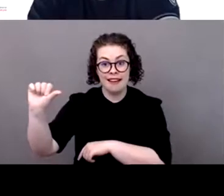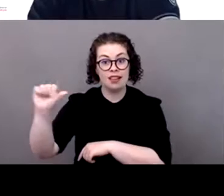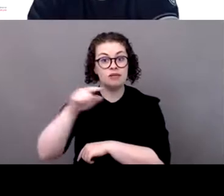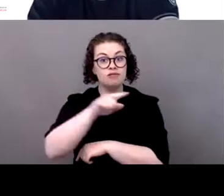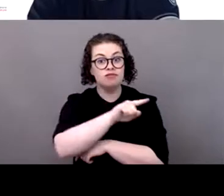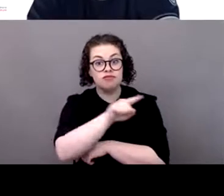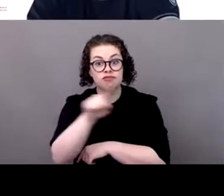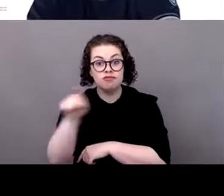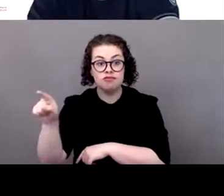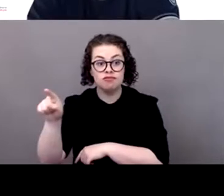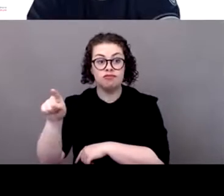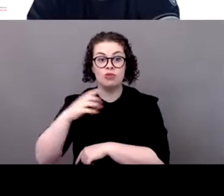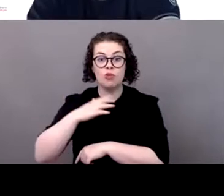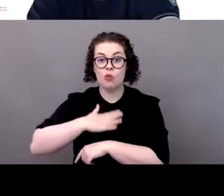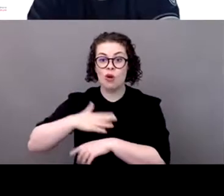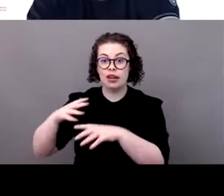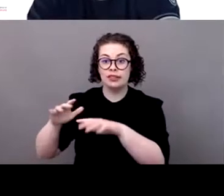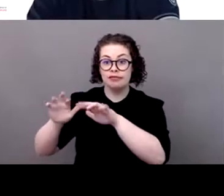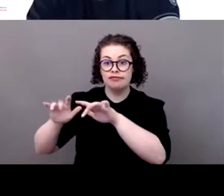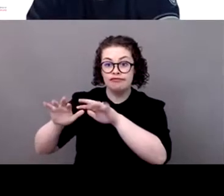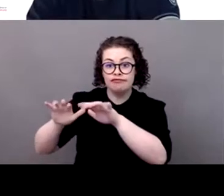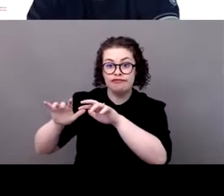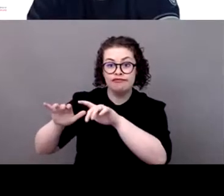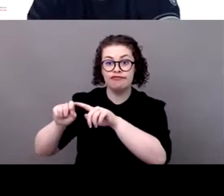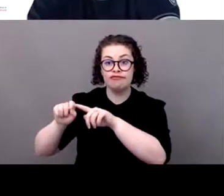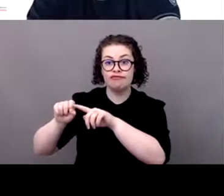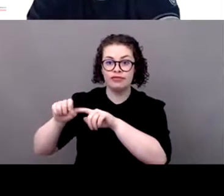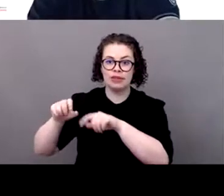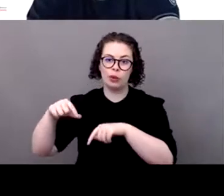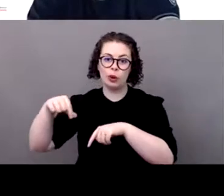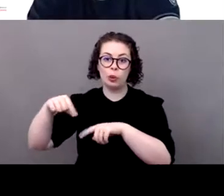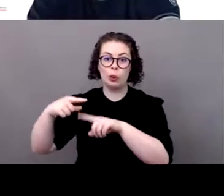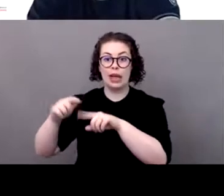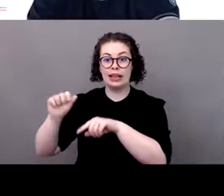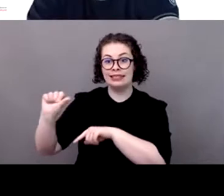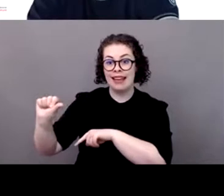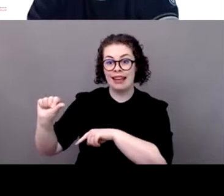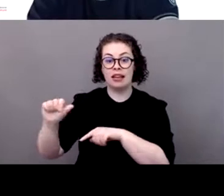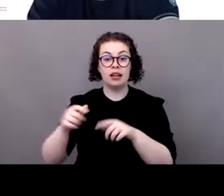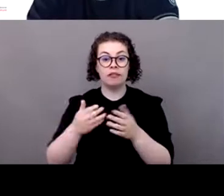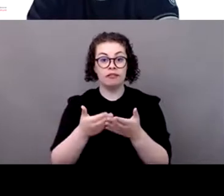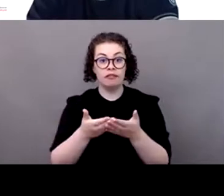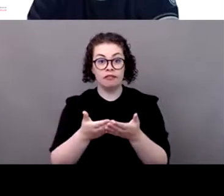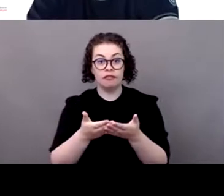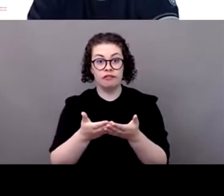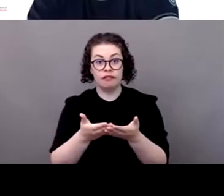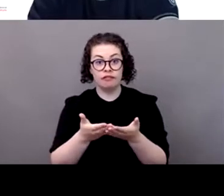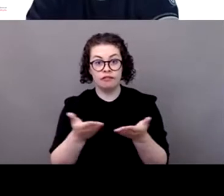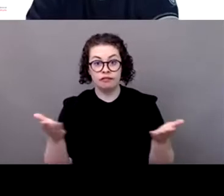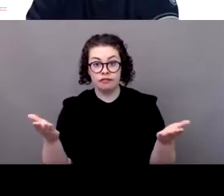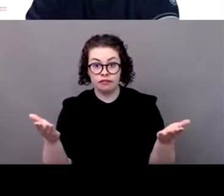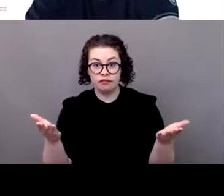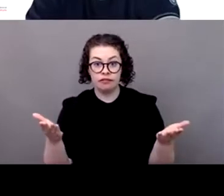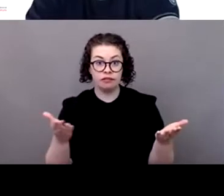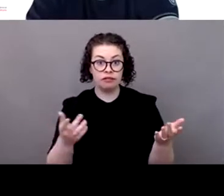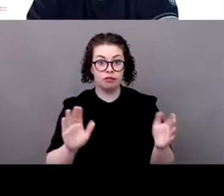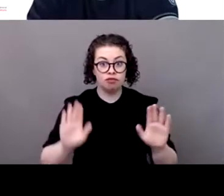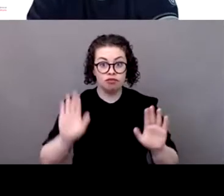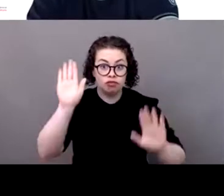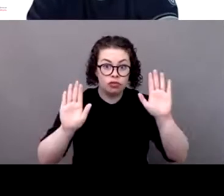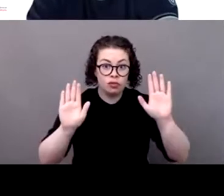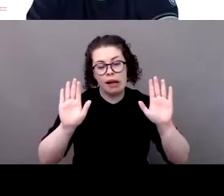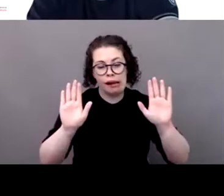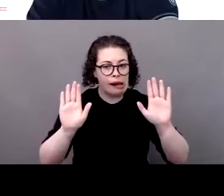floor is yours. There's no floor today. I would like to react to the last thoughts of Michel,